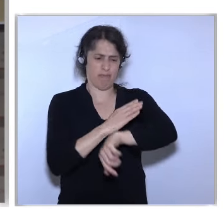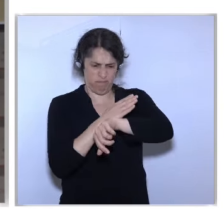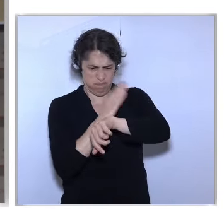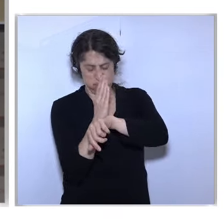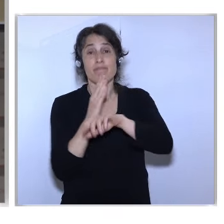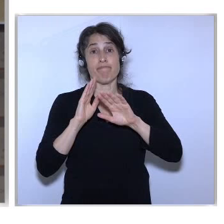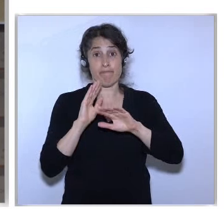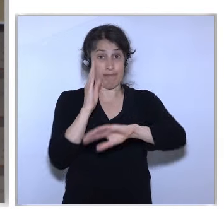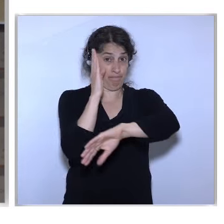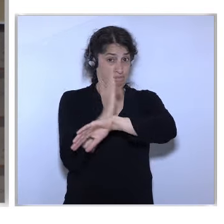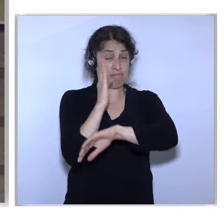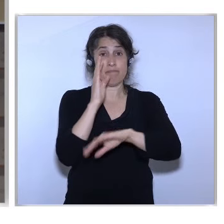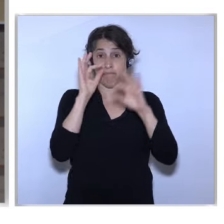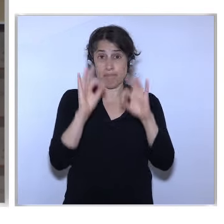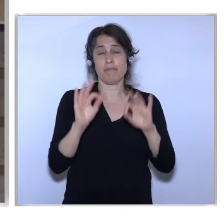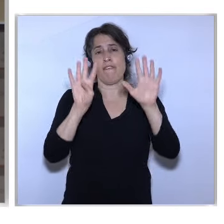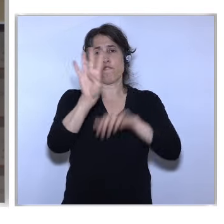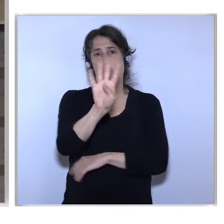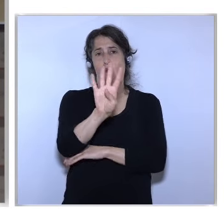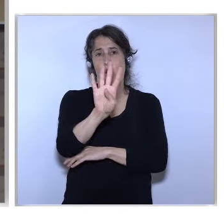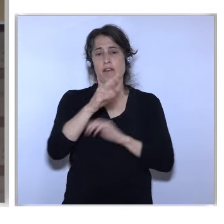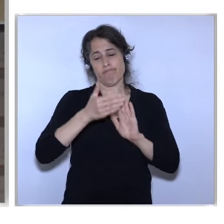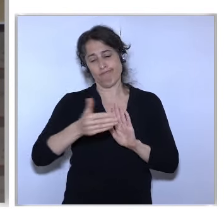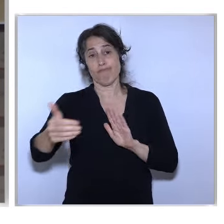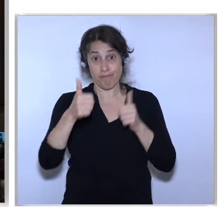Promptly Ladies And Gentlemen At Four And Thank You